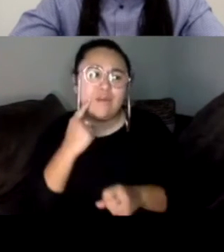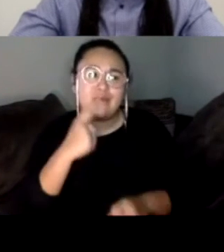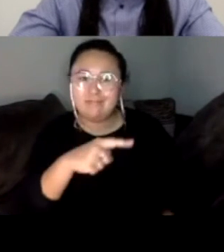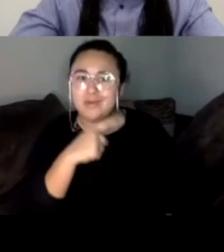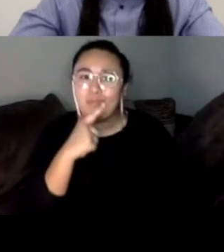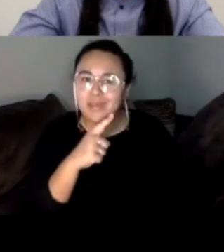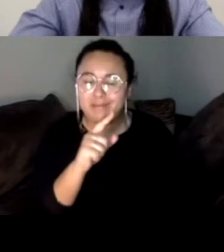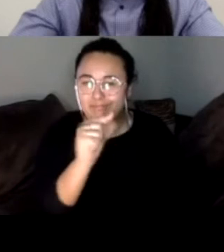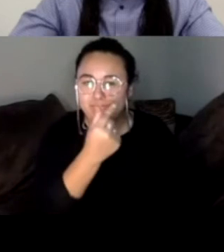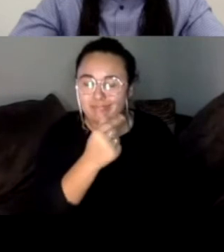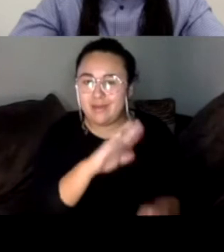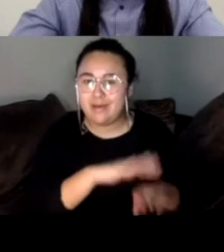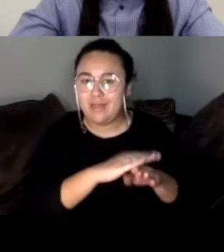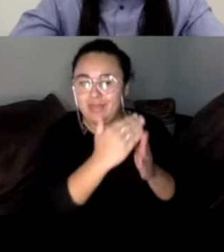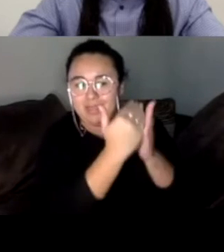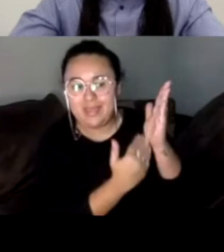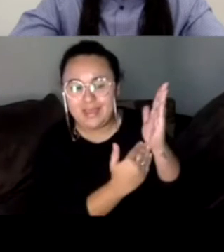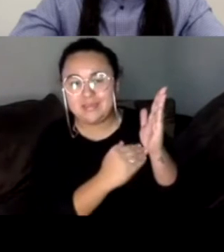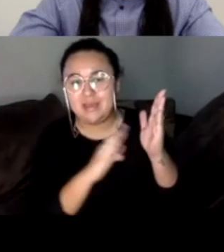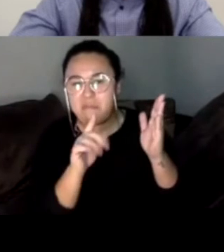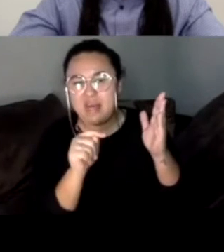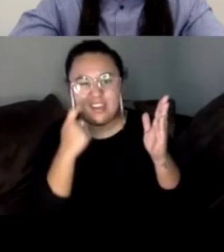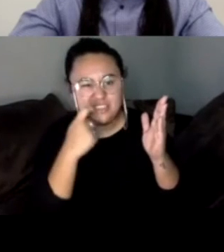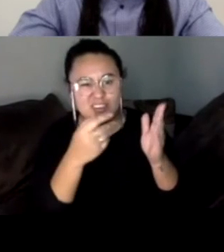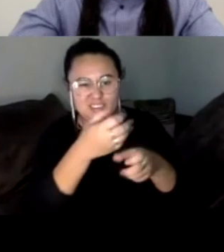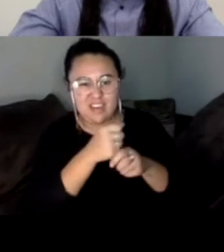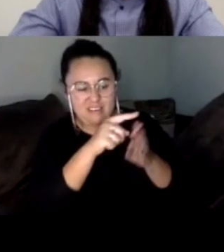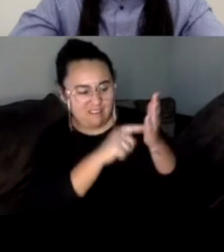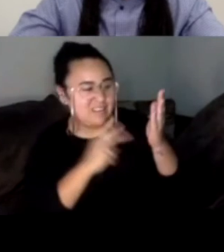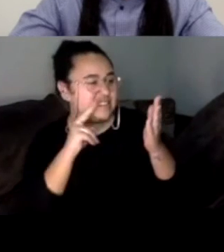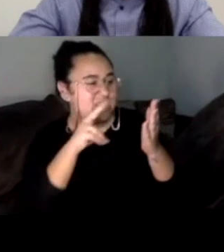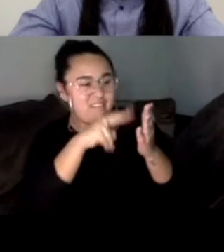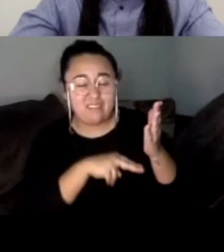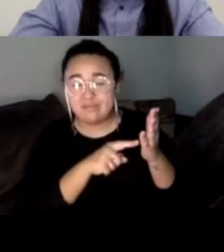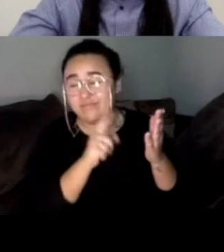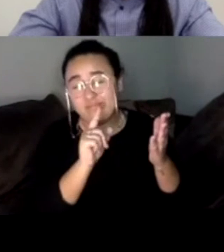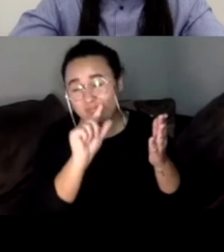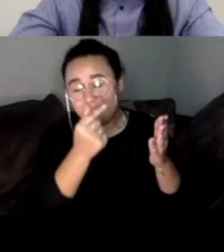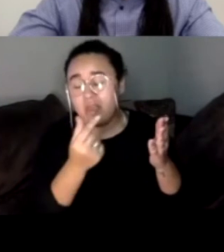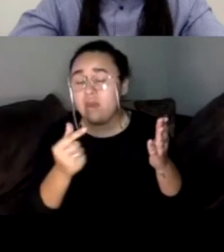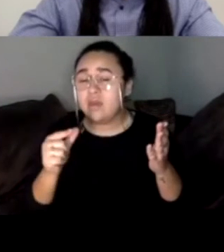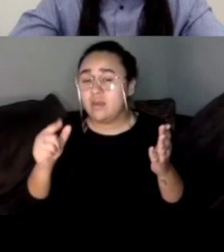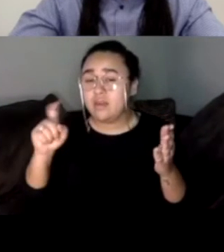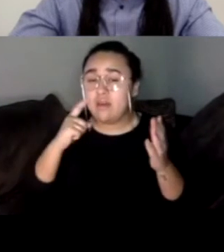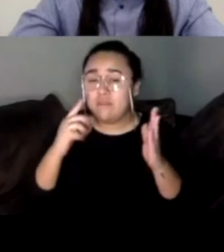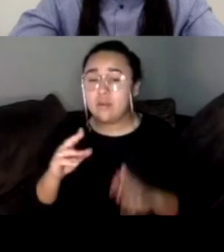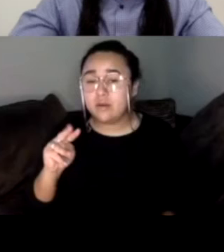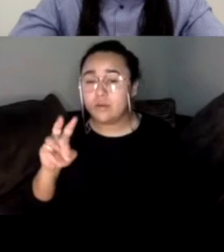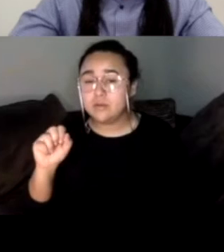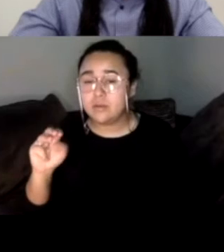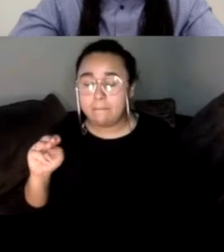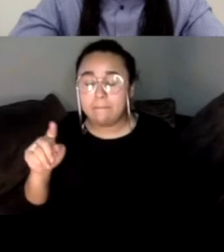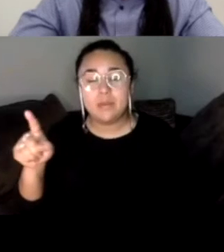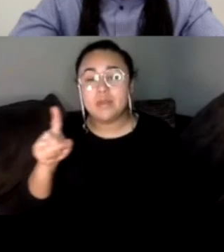ballot that I just received. We want to make sure that, um, uh, that governor Newsom as has been said before is in the